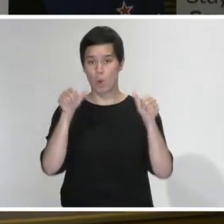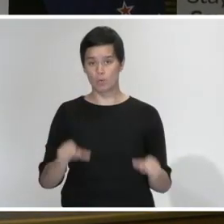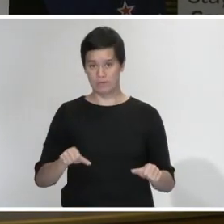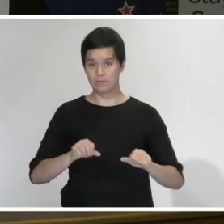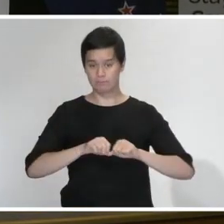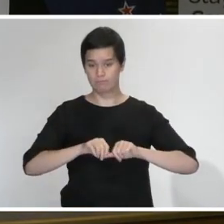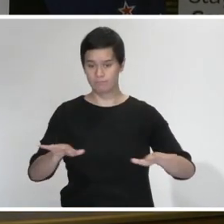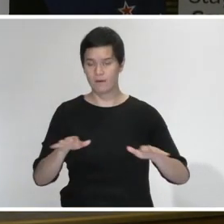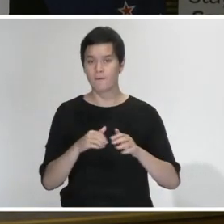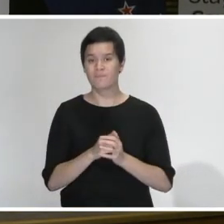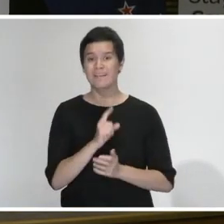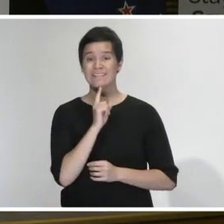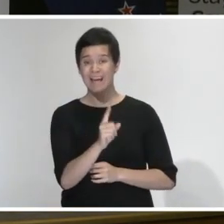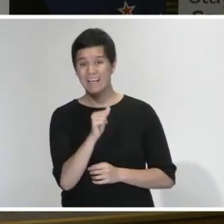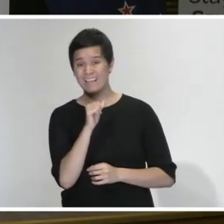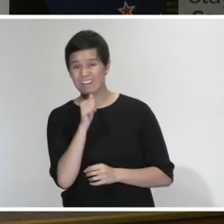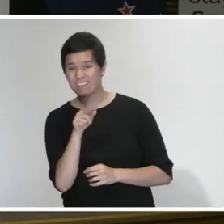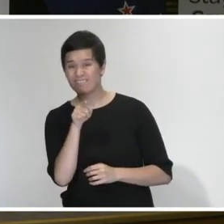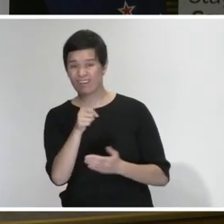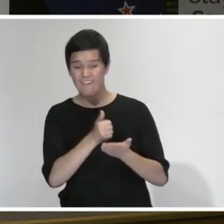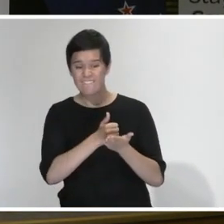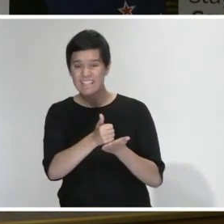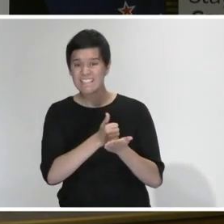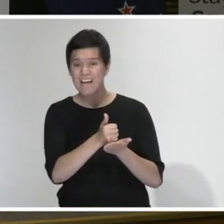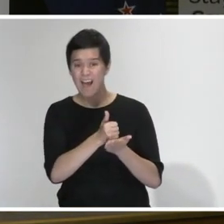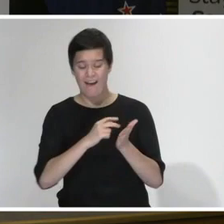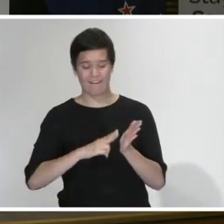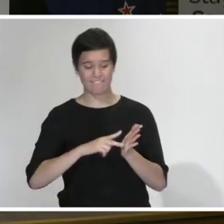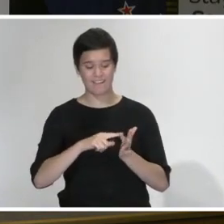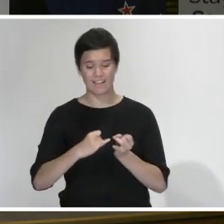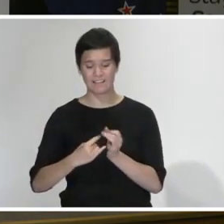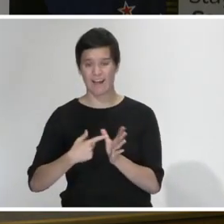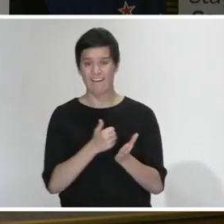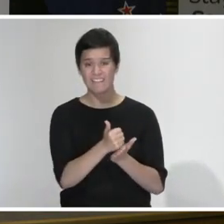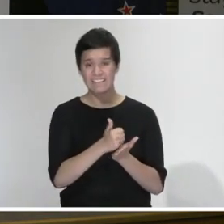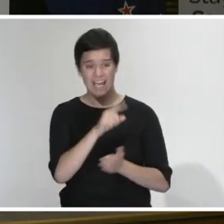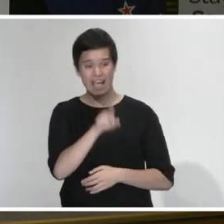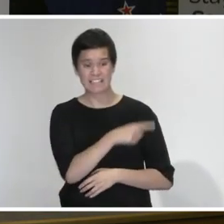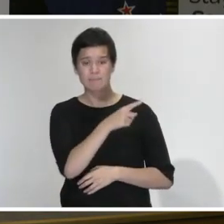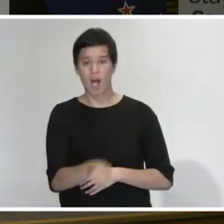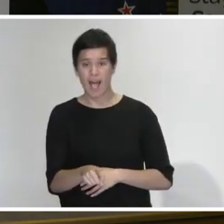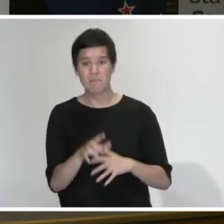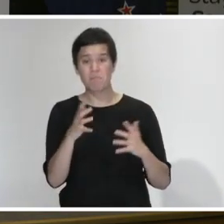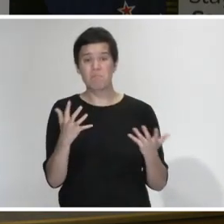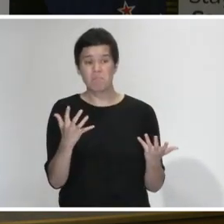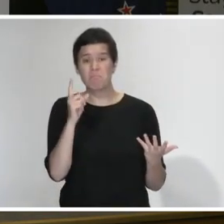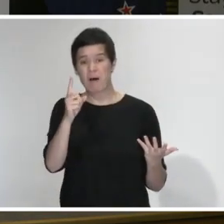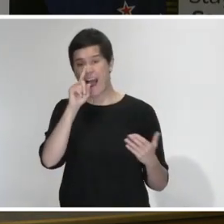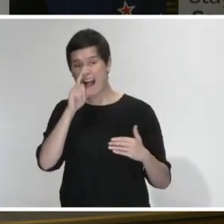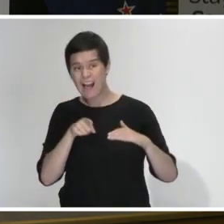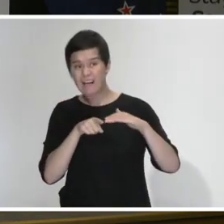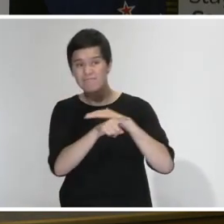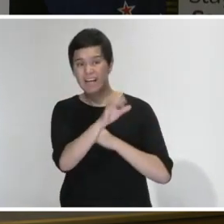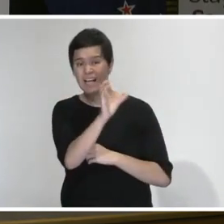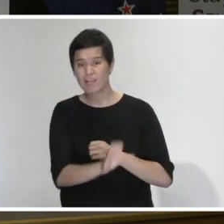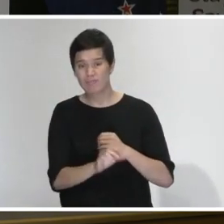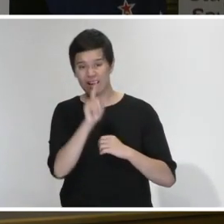position where either their visa status had expired, but they had no ability to leave the country. So we've made provision